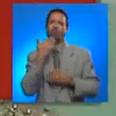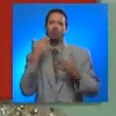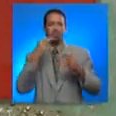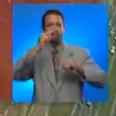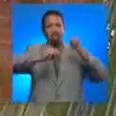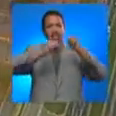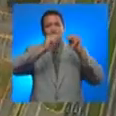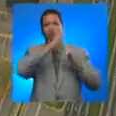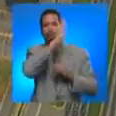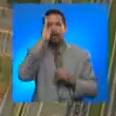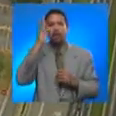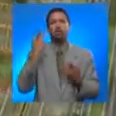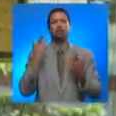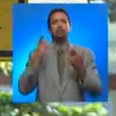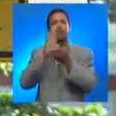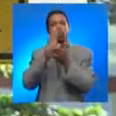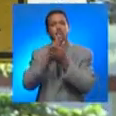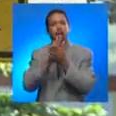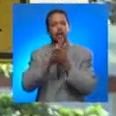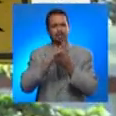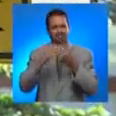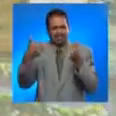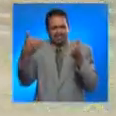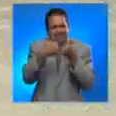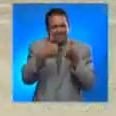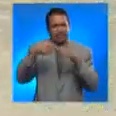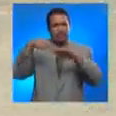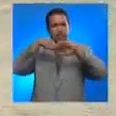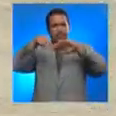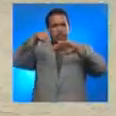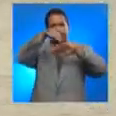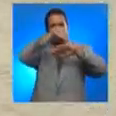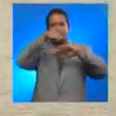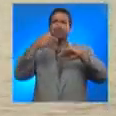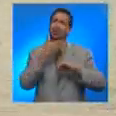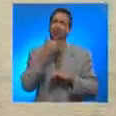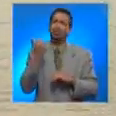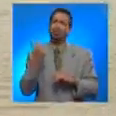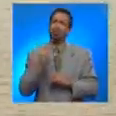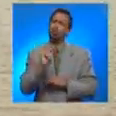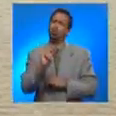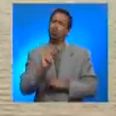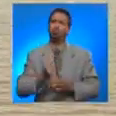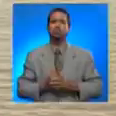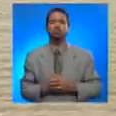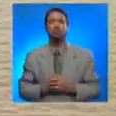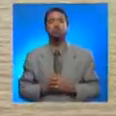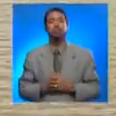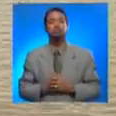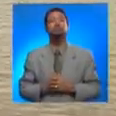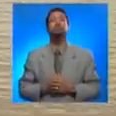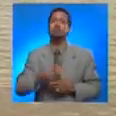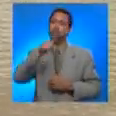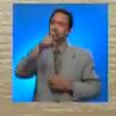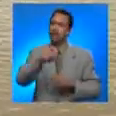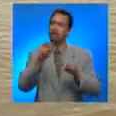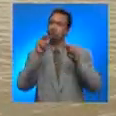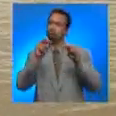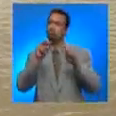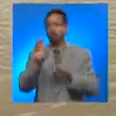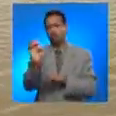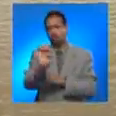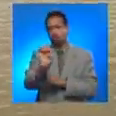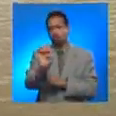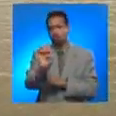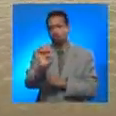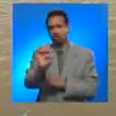Construction of hospitals, schools, and other critical facilities near the coast must be avoided. Always be on